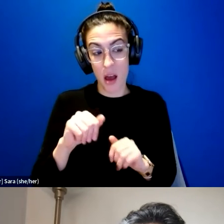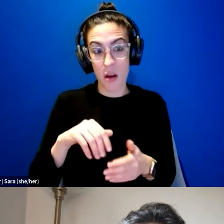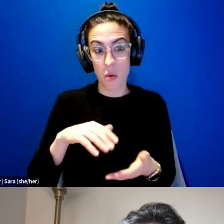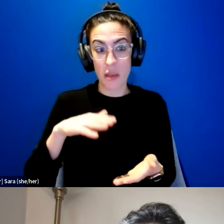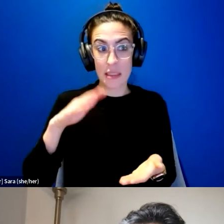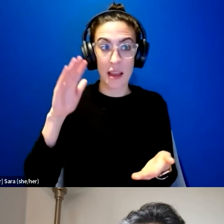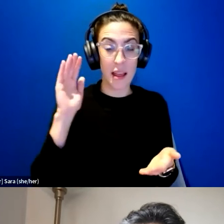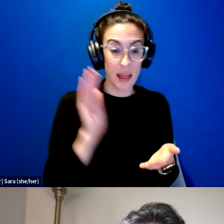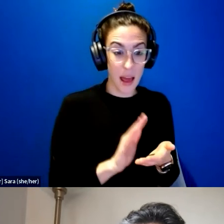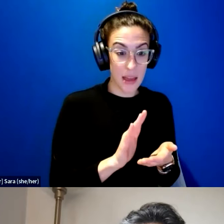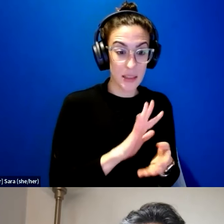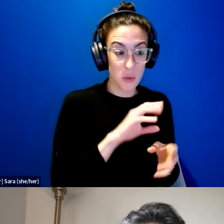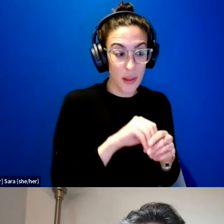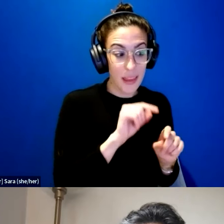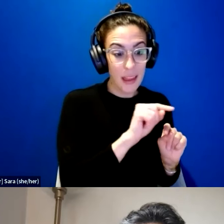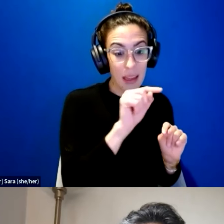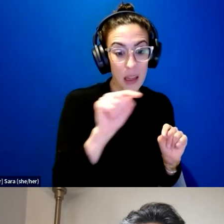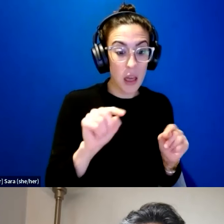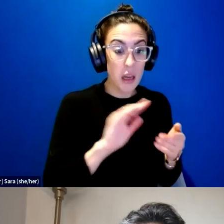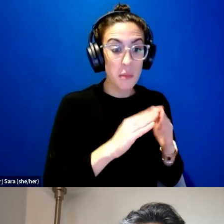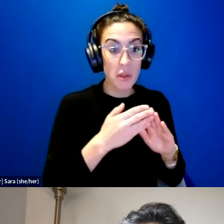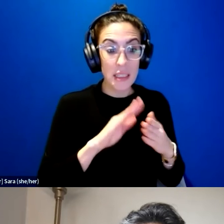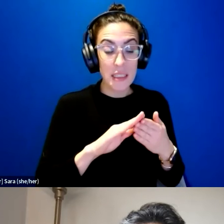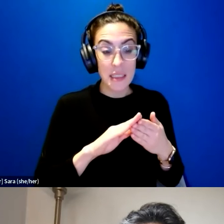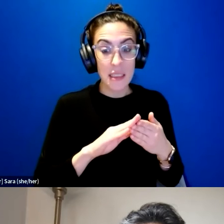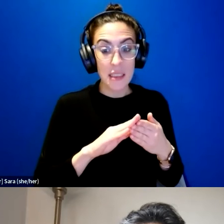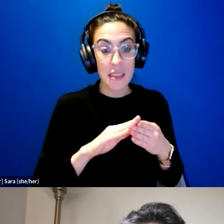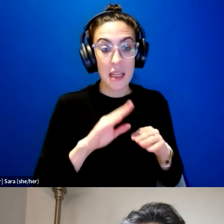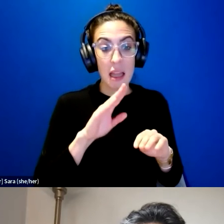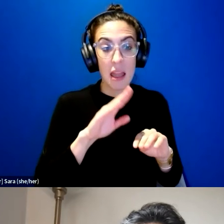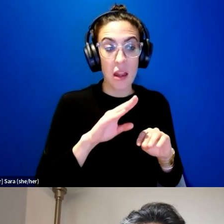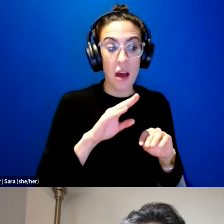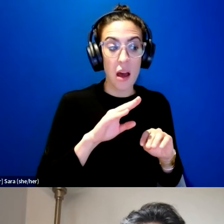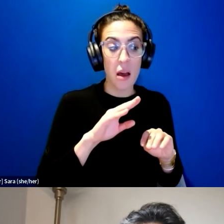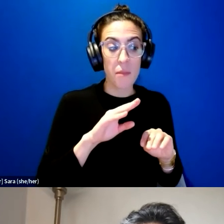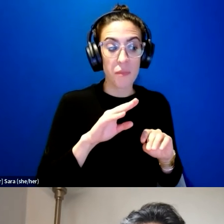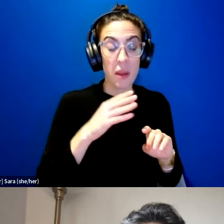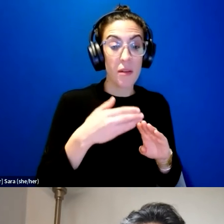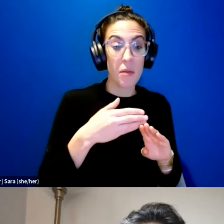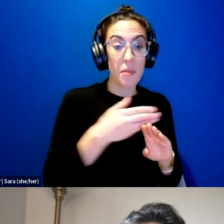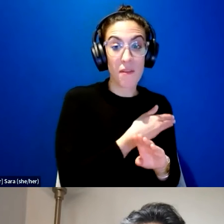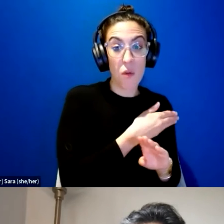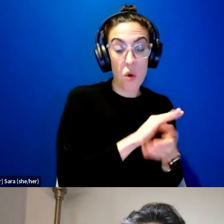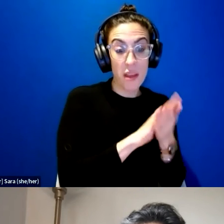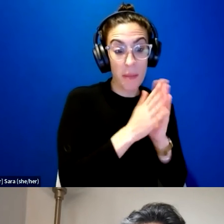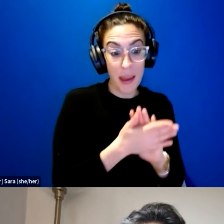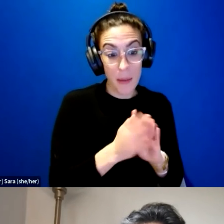within the communities than when they were before they became a refugee? Was there any progress in that?